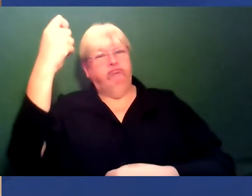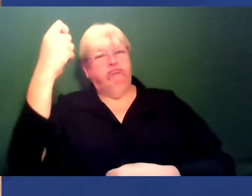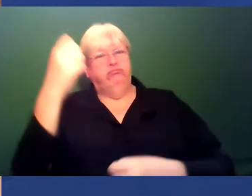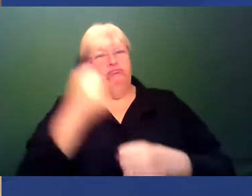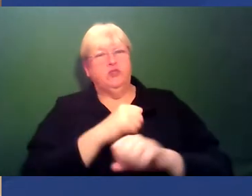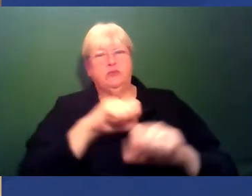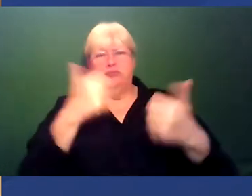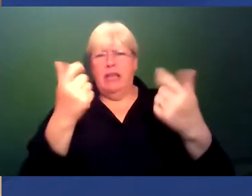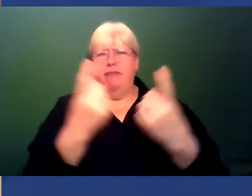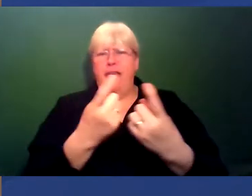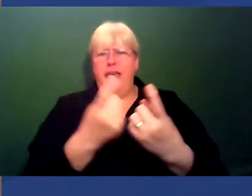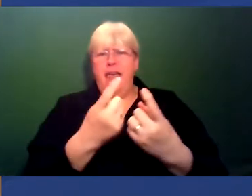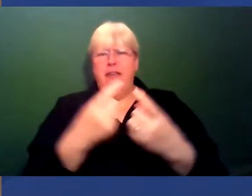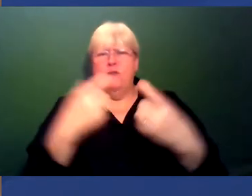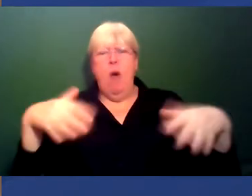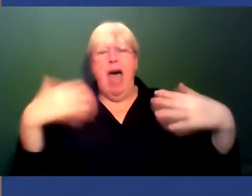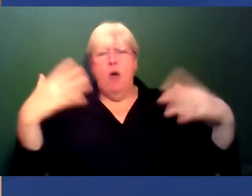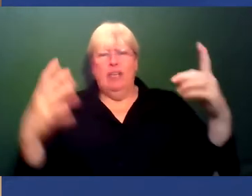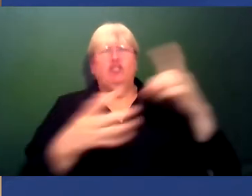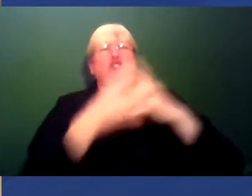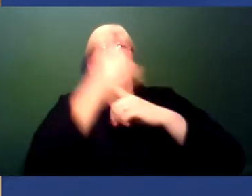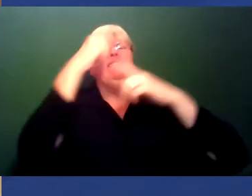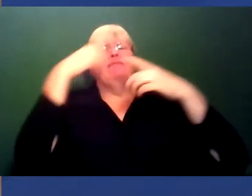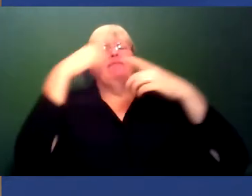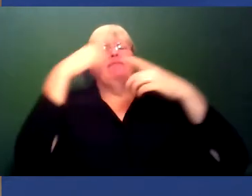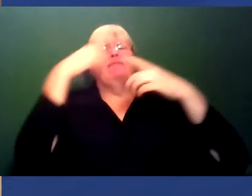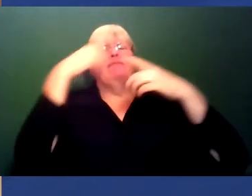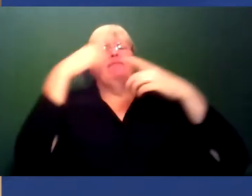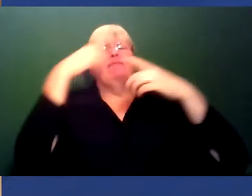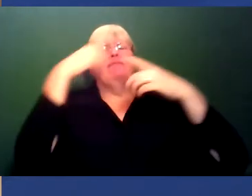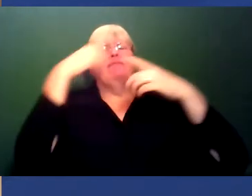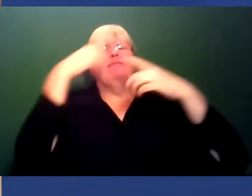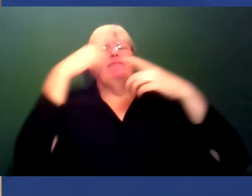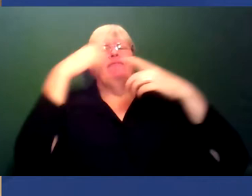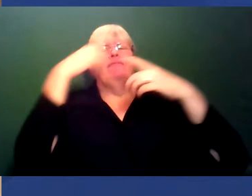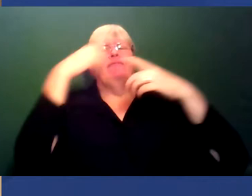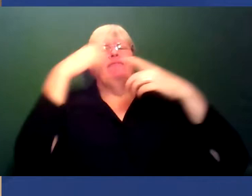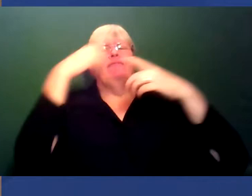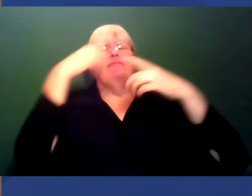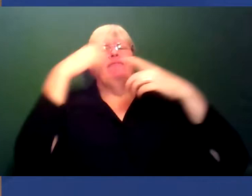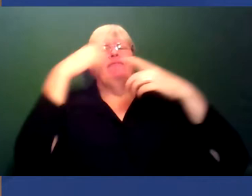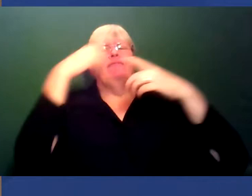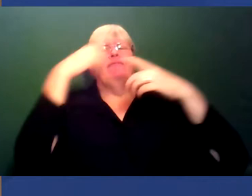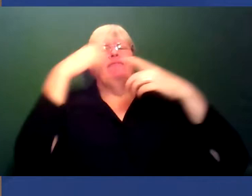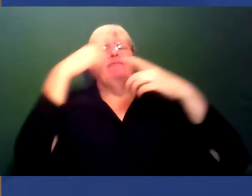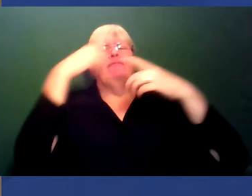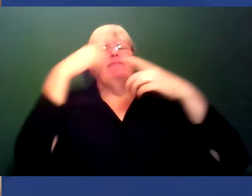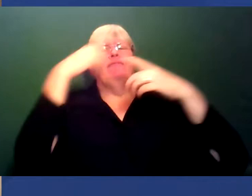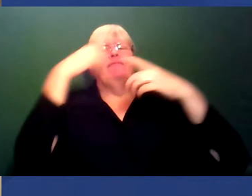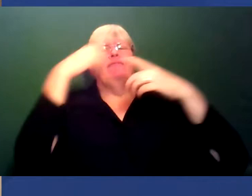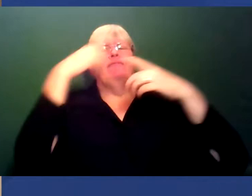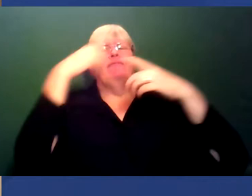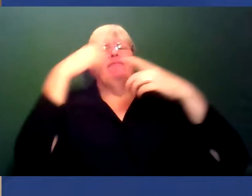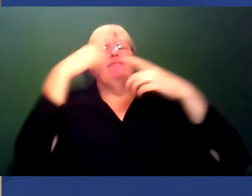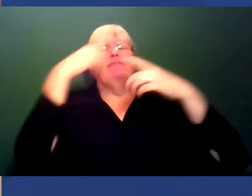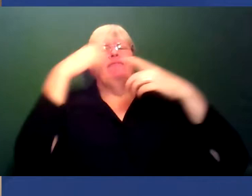who are, who are having to Uber achieve in a very, you know, white defined sort of set of metrics about what we consider excellence and